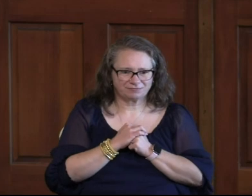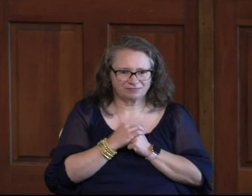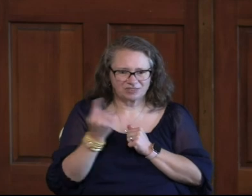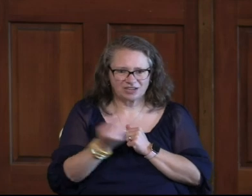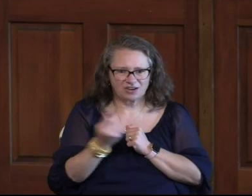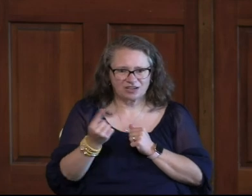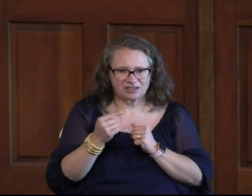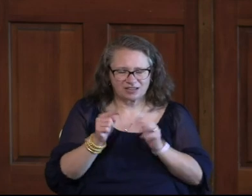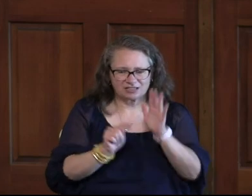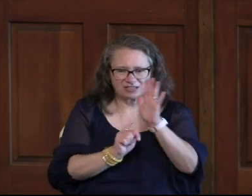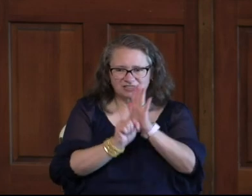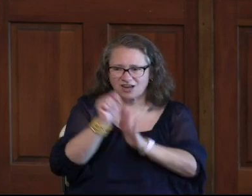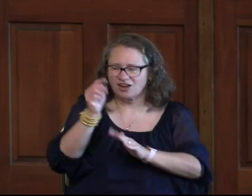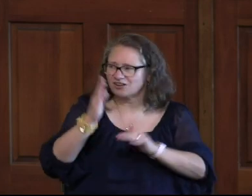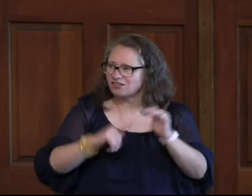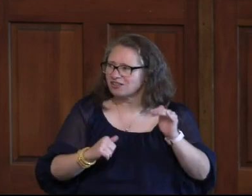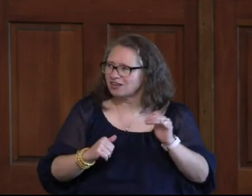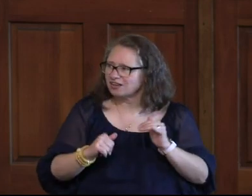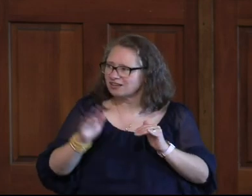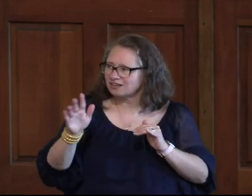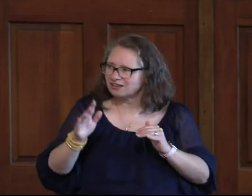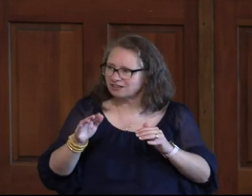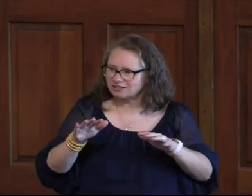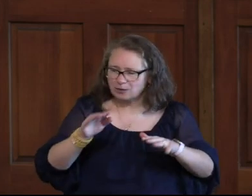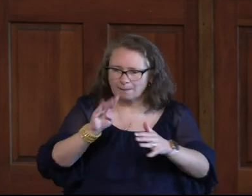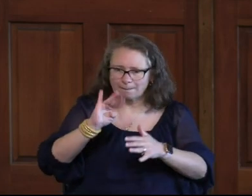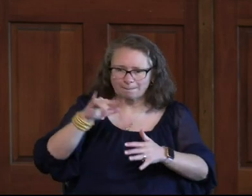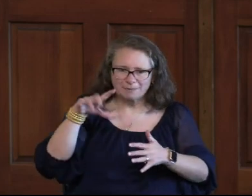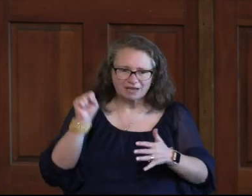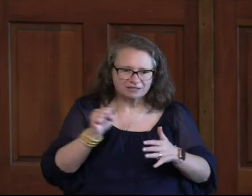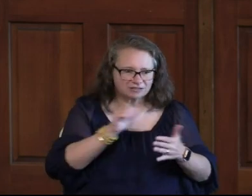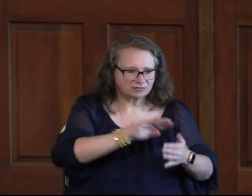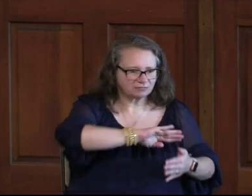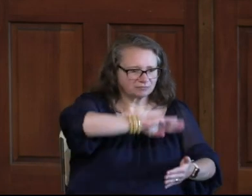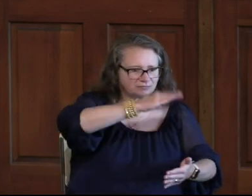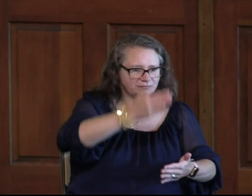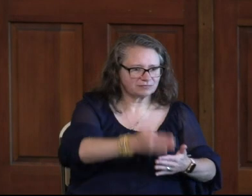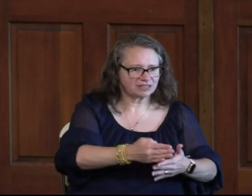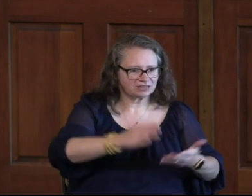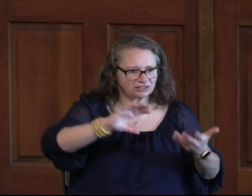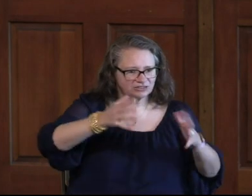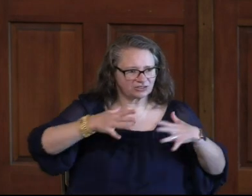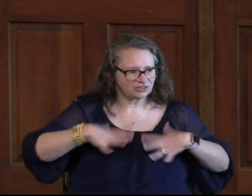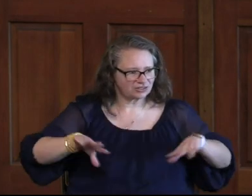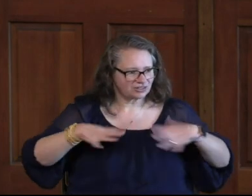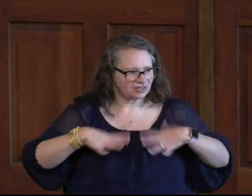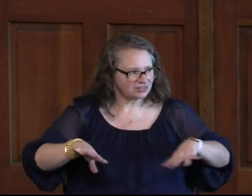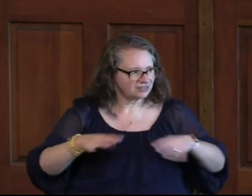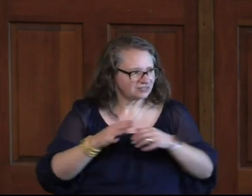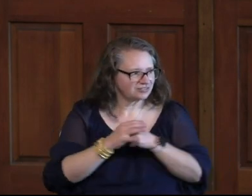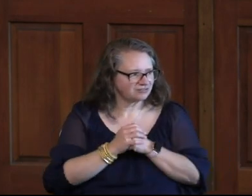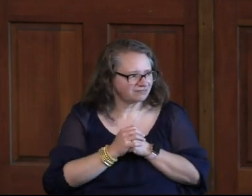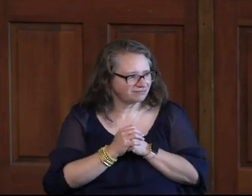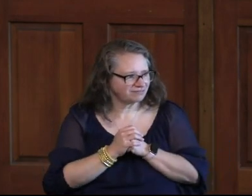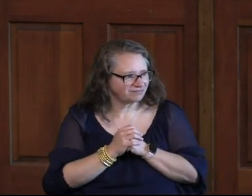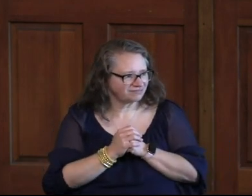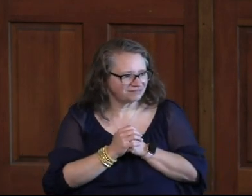The Only Thing Taller Than Your Pile Of Bills Is Your Pile Of Laundry Right